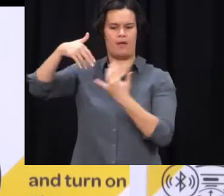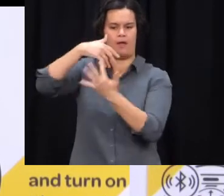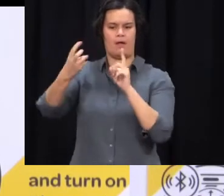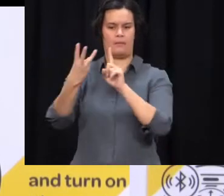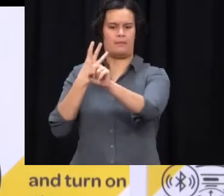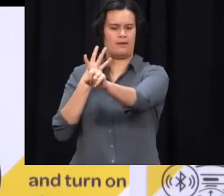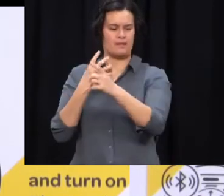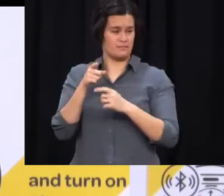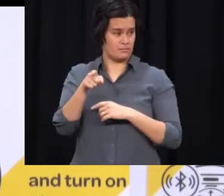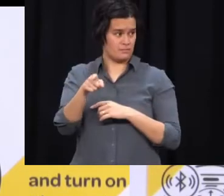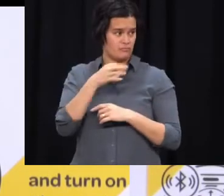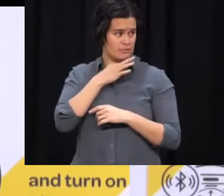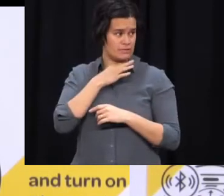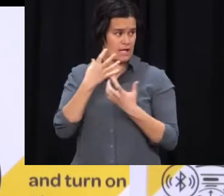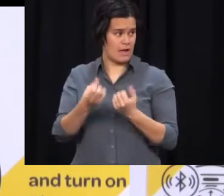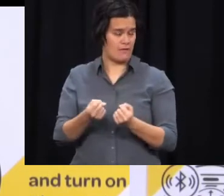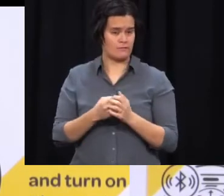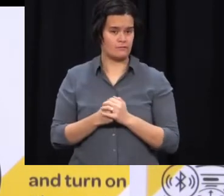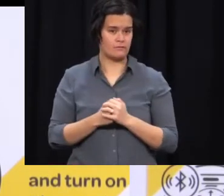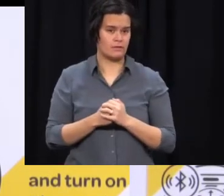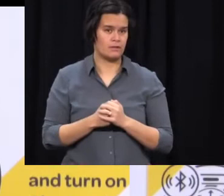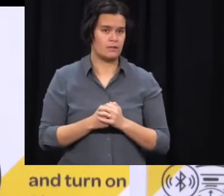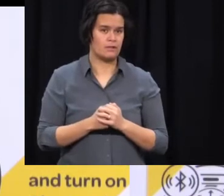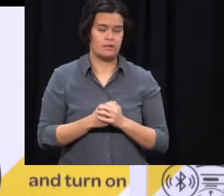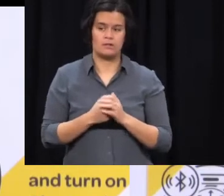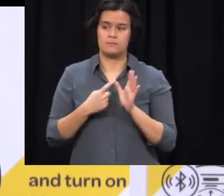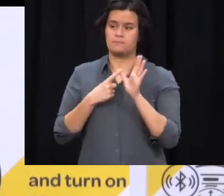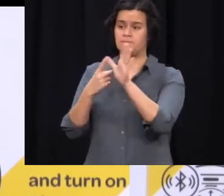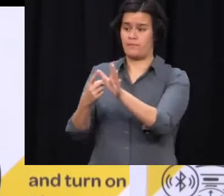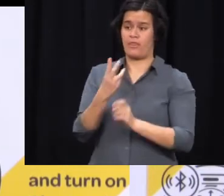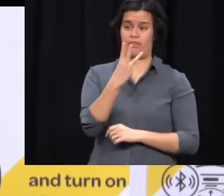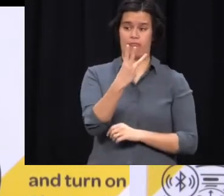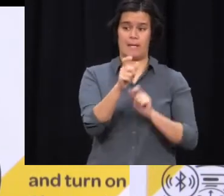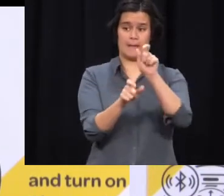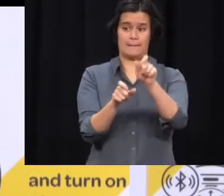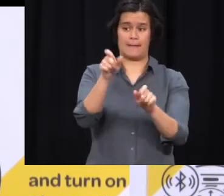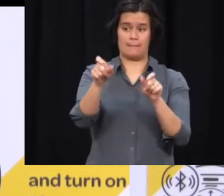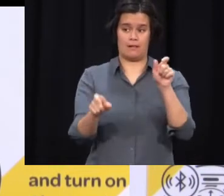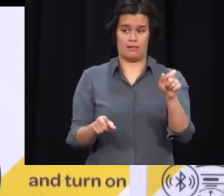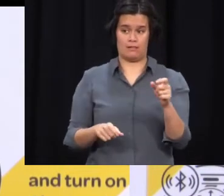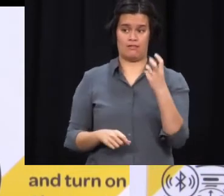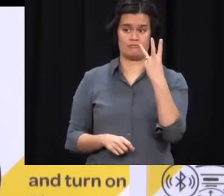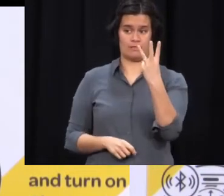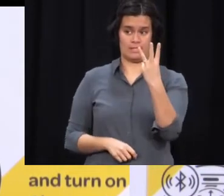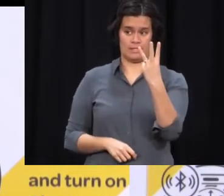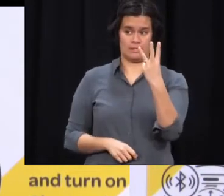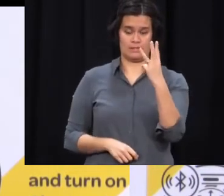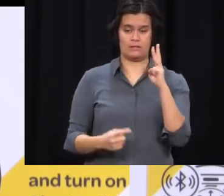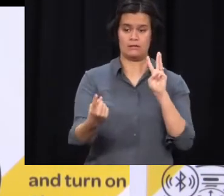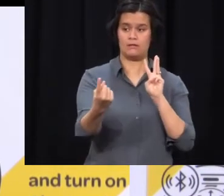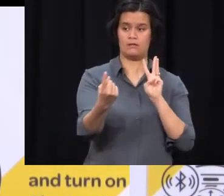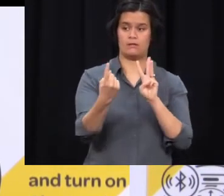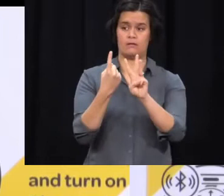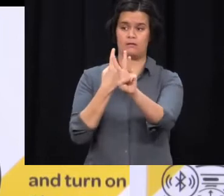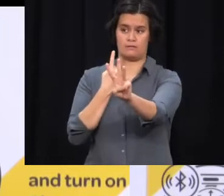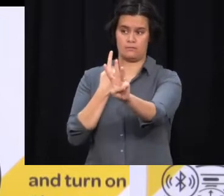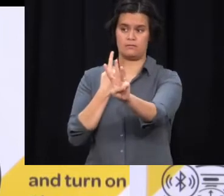My understanding is, Minister will correct me, is that that showed three people who had used that public walkway who possibly were there at the